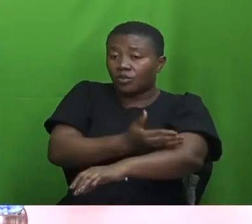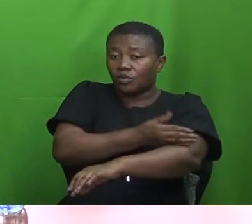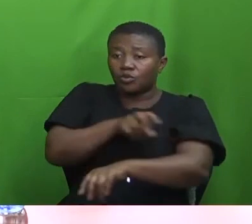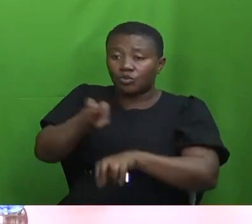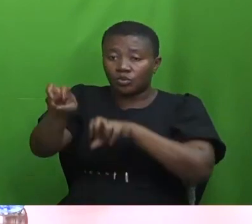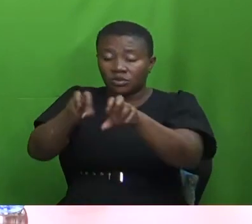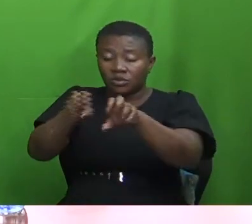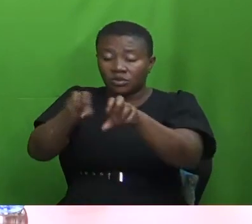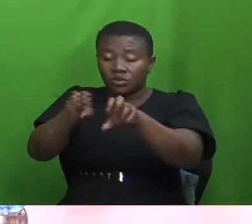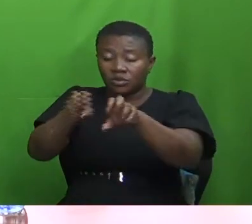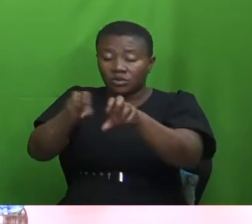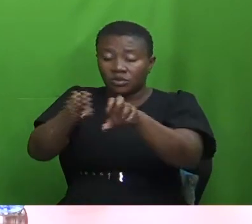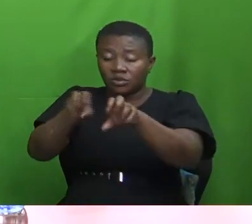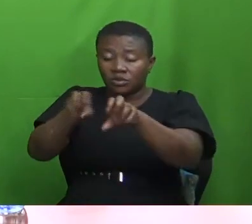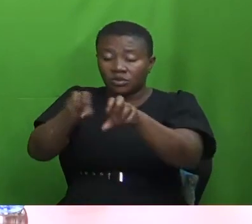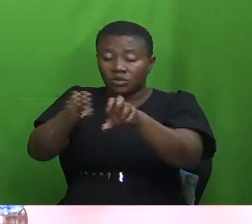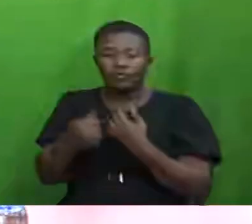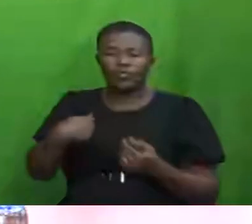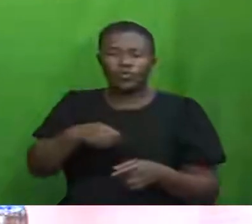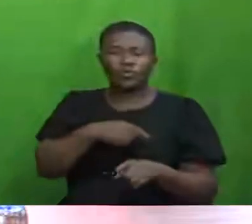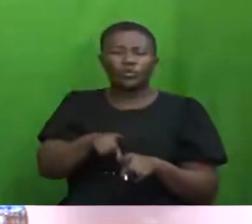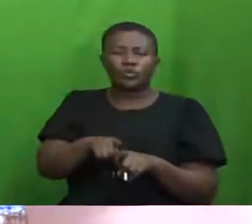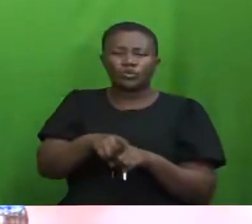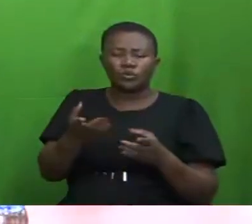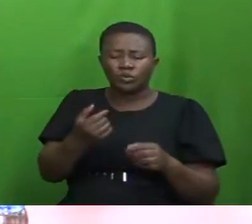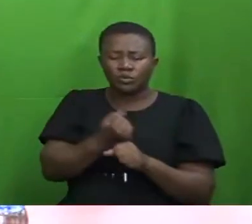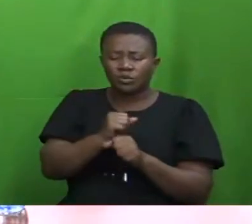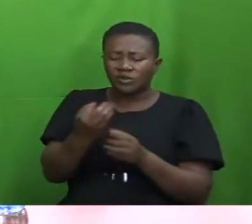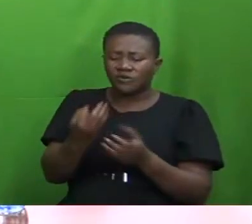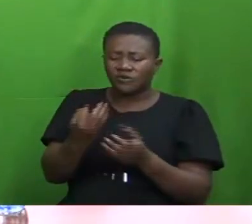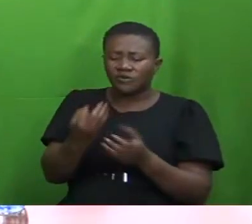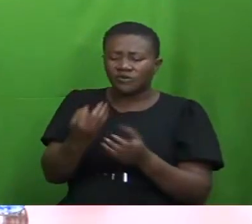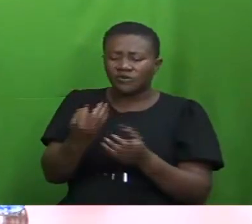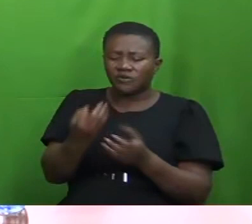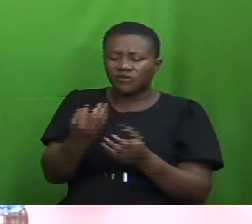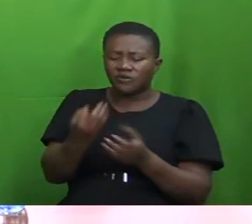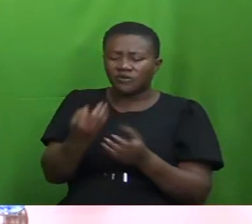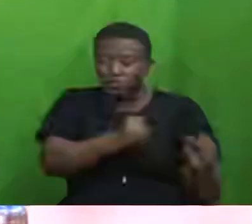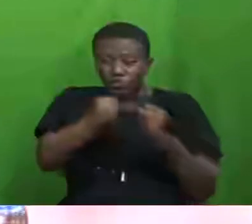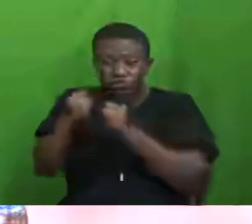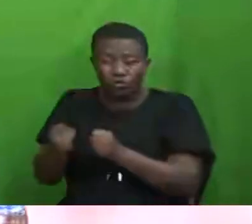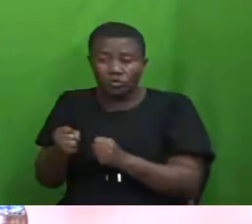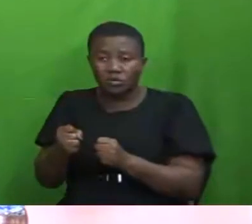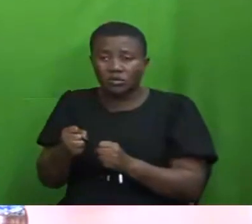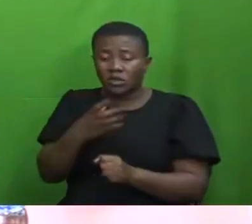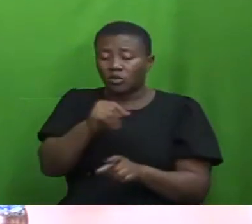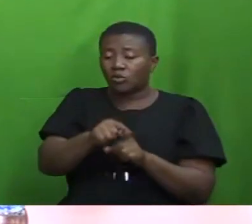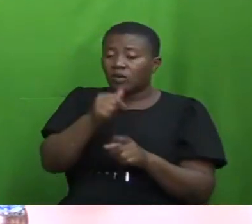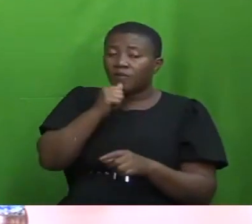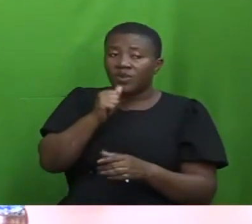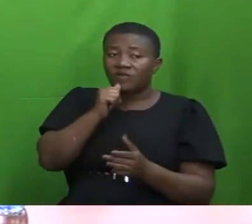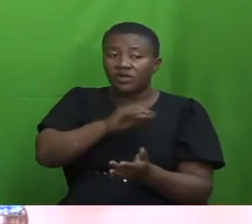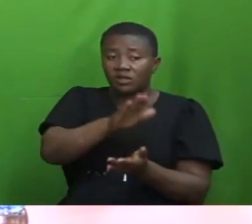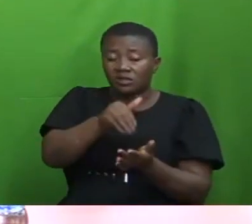crisis. And we cleared up and strengthened the financial sector to promote entrepreneurship and private sector businesses,